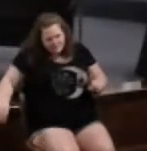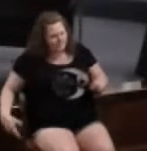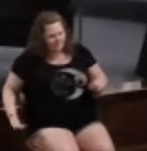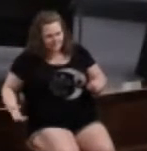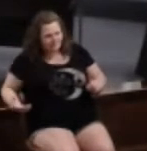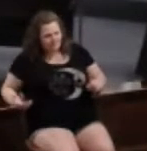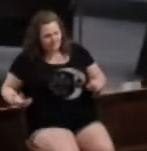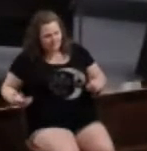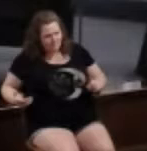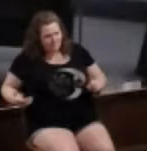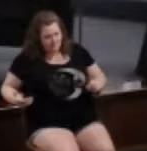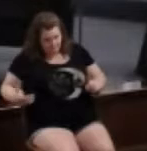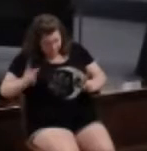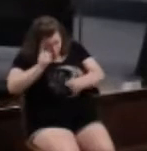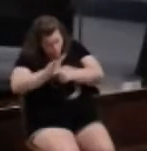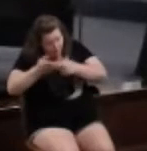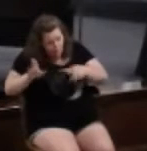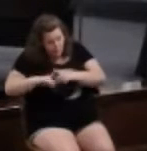Right?